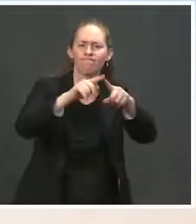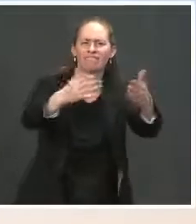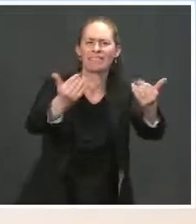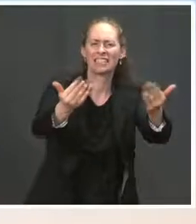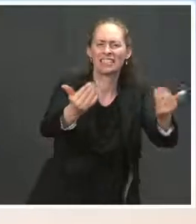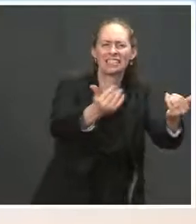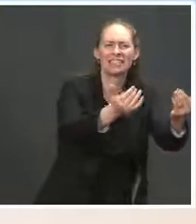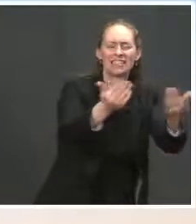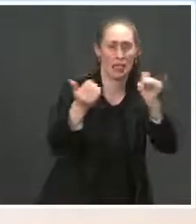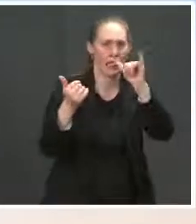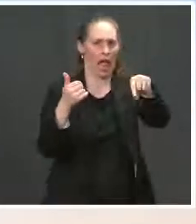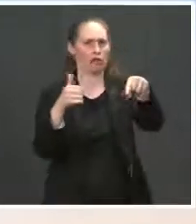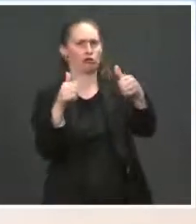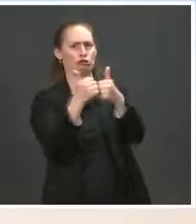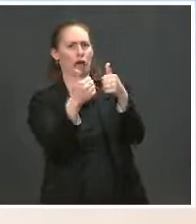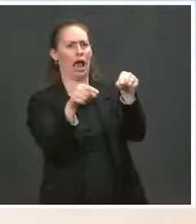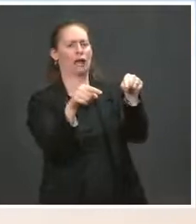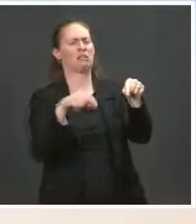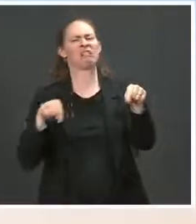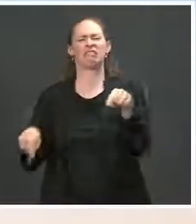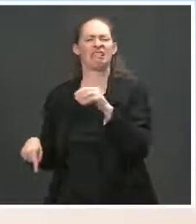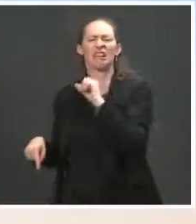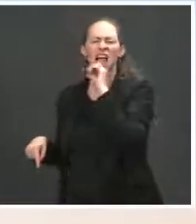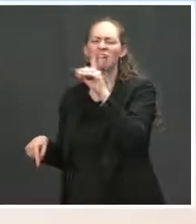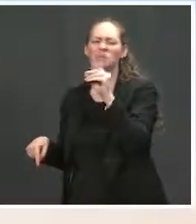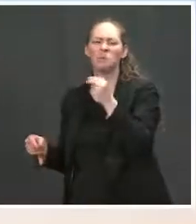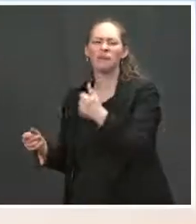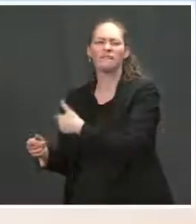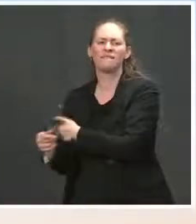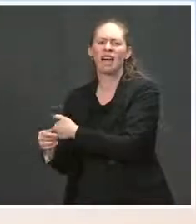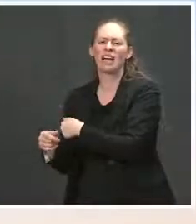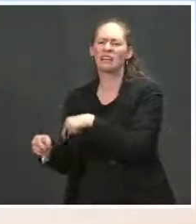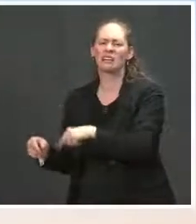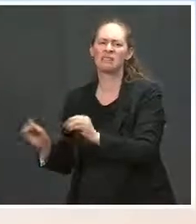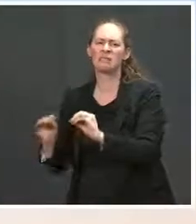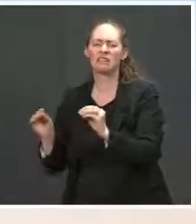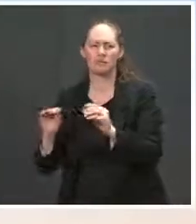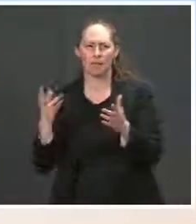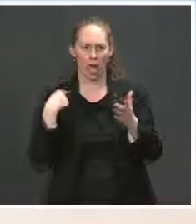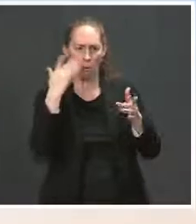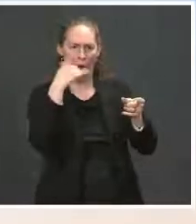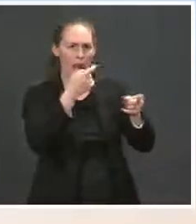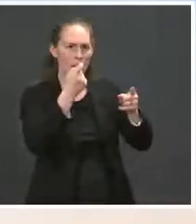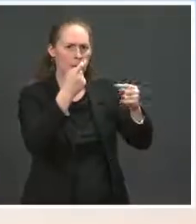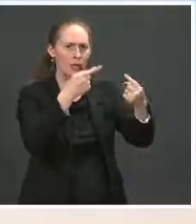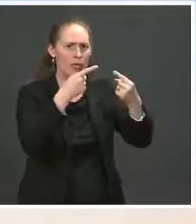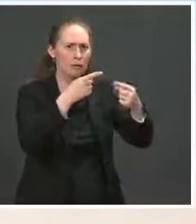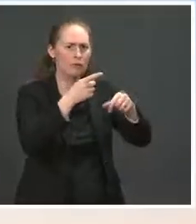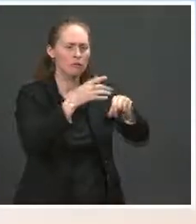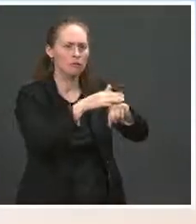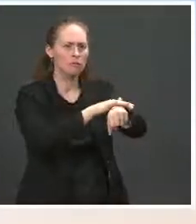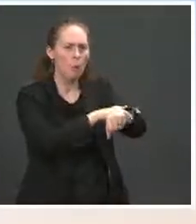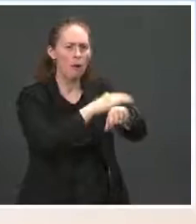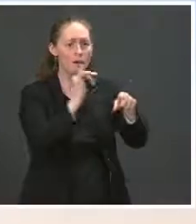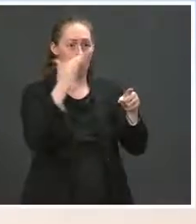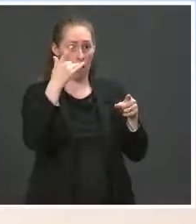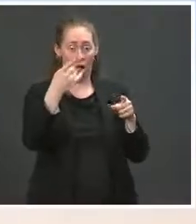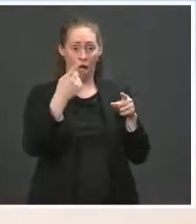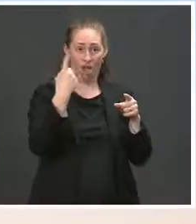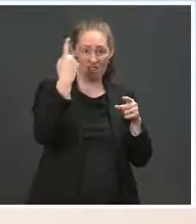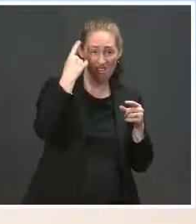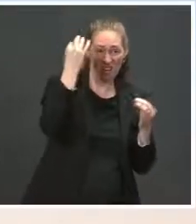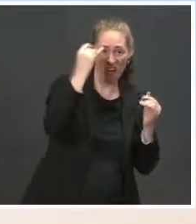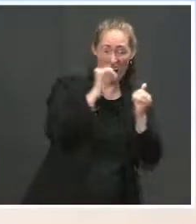challenge in terms of the numbers at this point in time. In terms of the difficulty, I think you're asking about Moderna and Pfizer and how that impacts getting into mobile